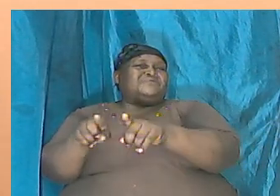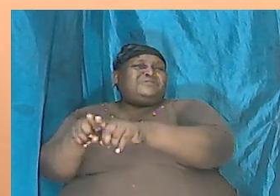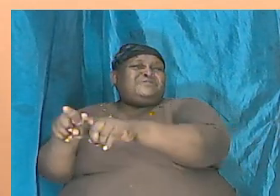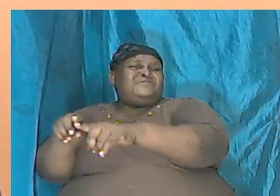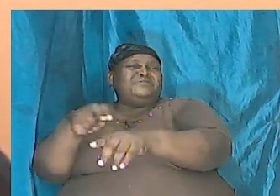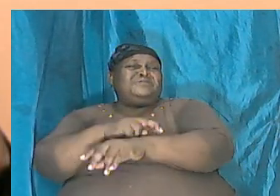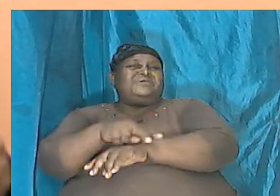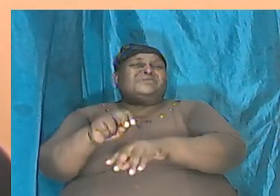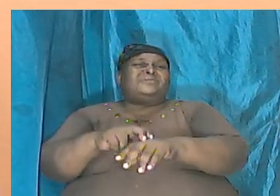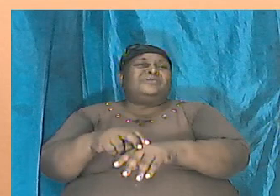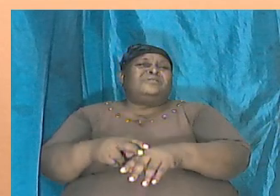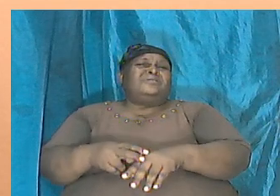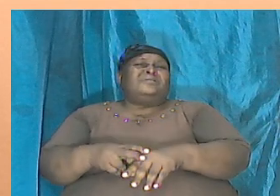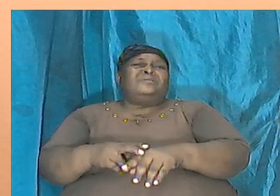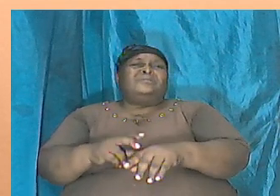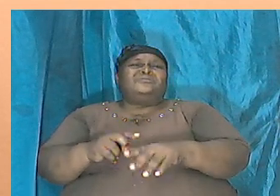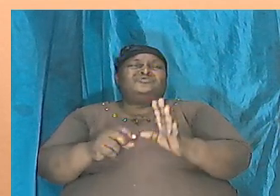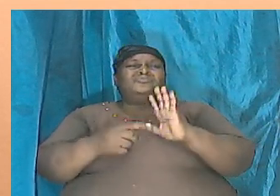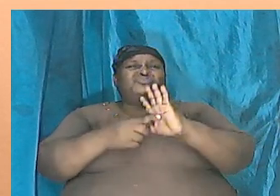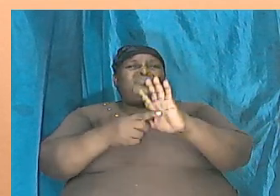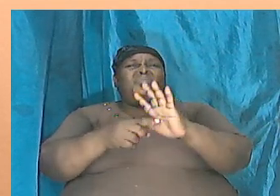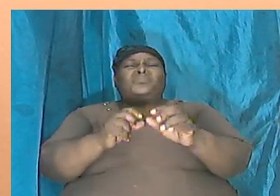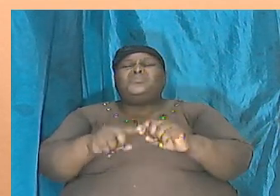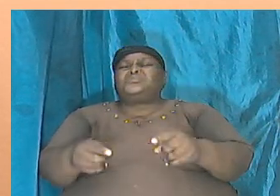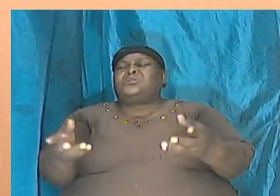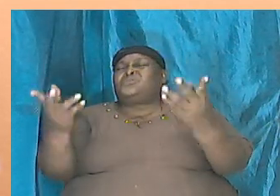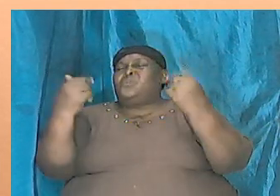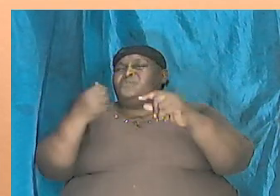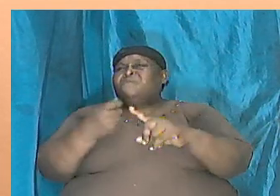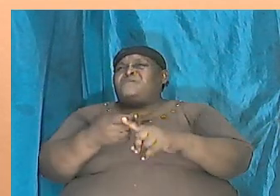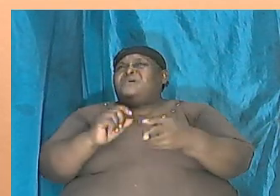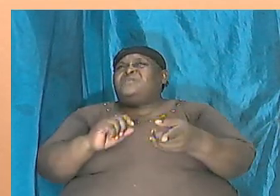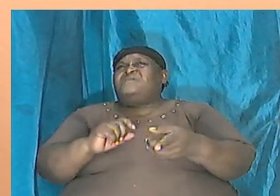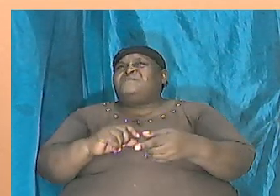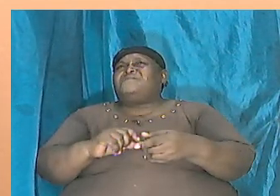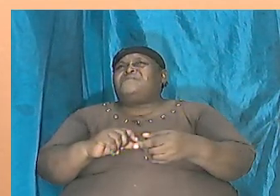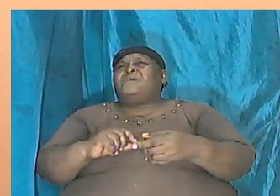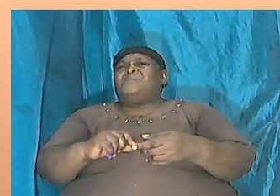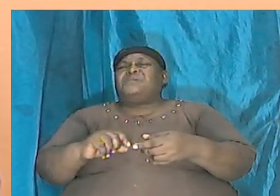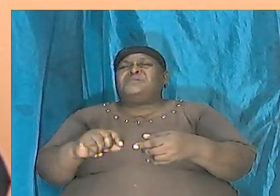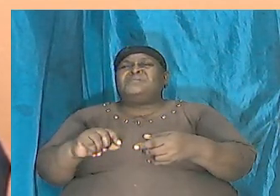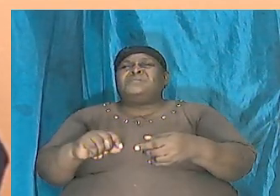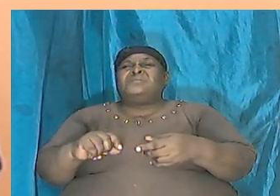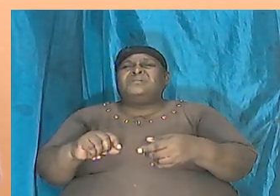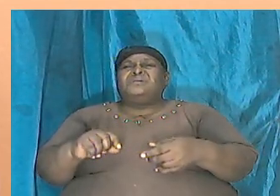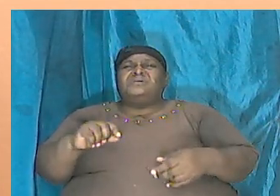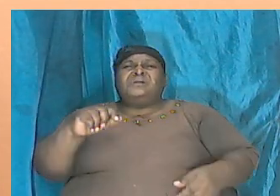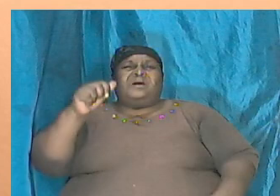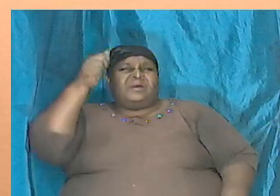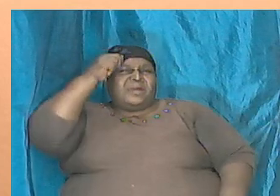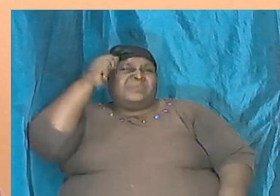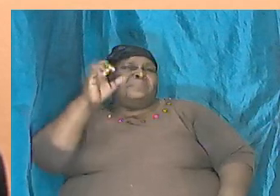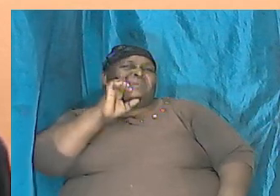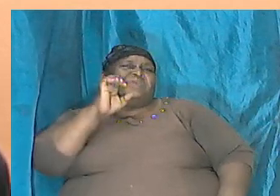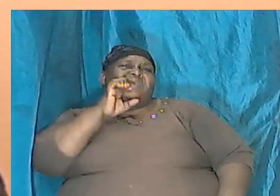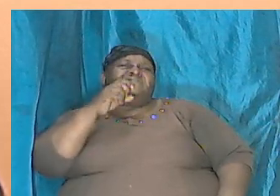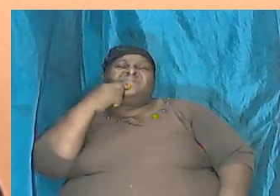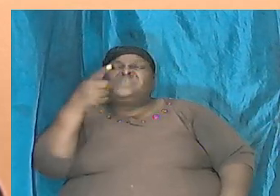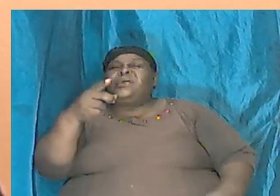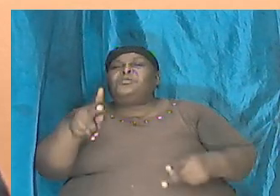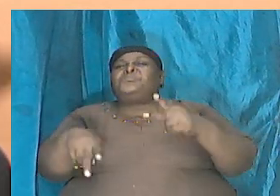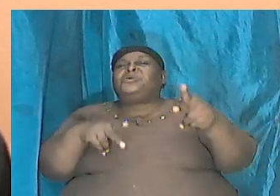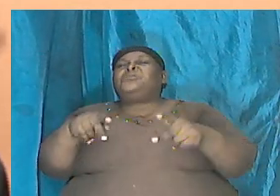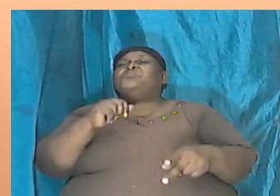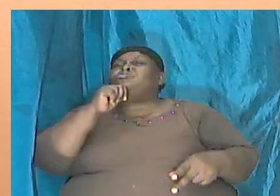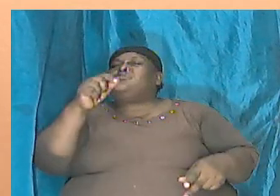that we could not come from a common ancestor. And therefore, this Adam and Eve thing that we tell people about is not true.